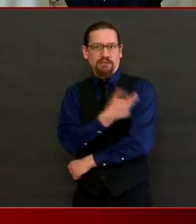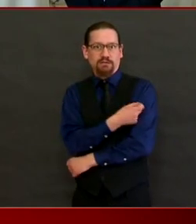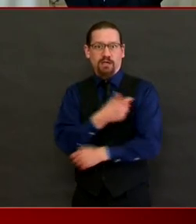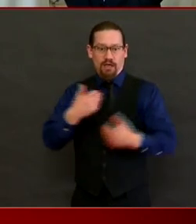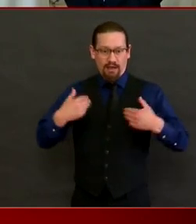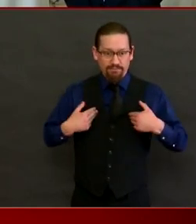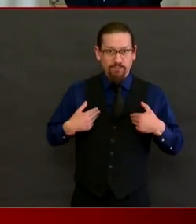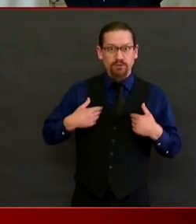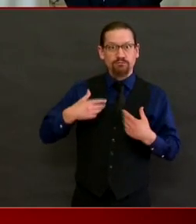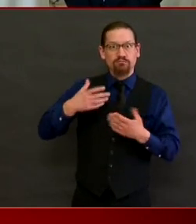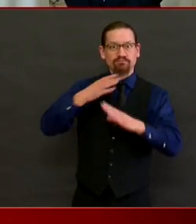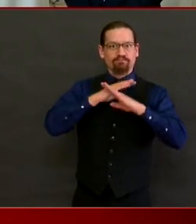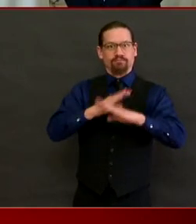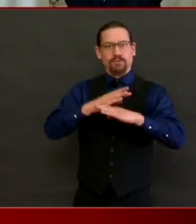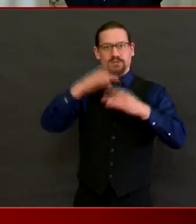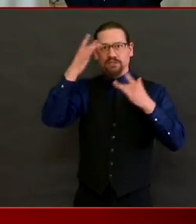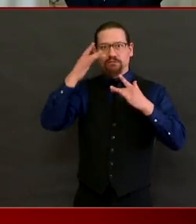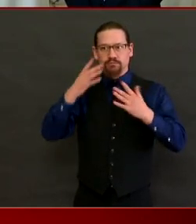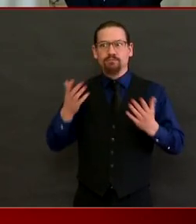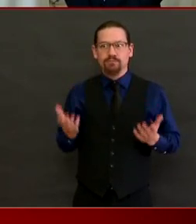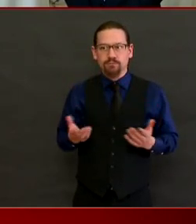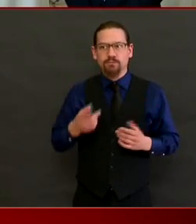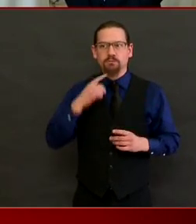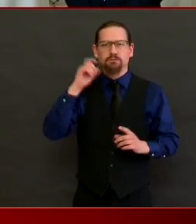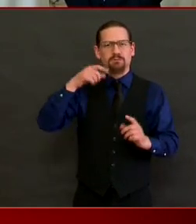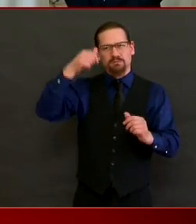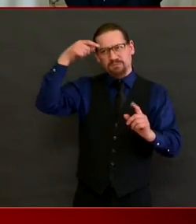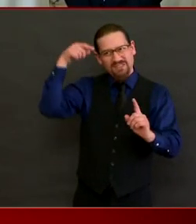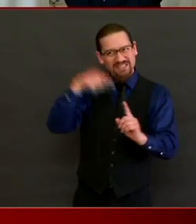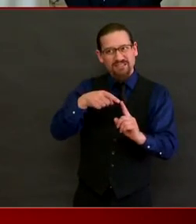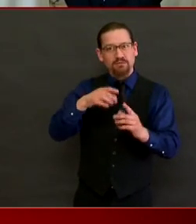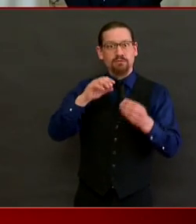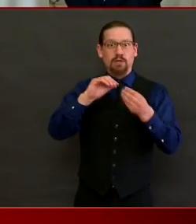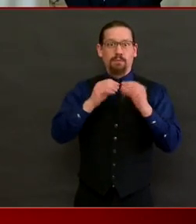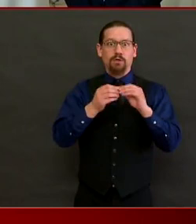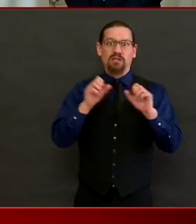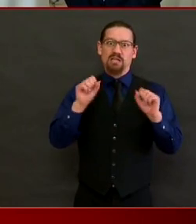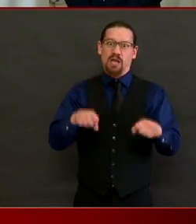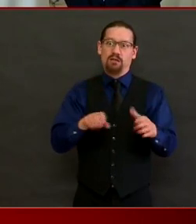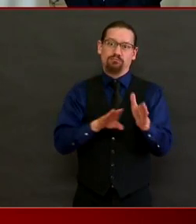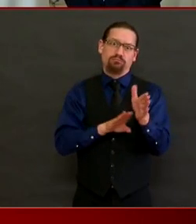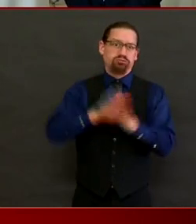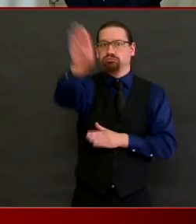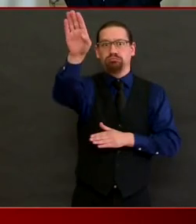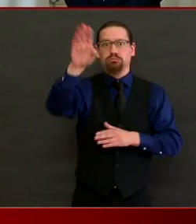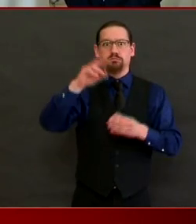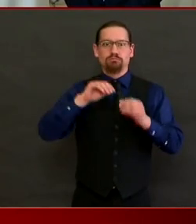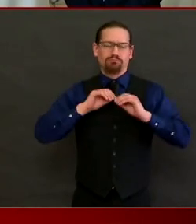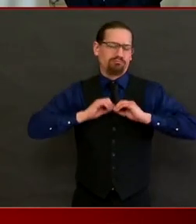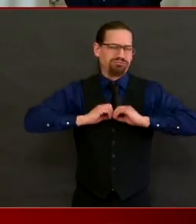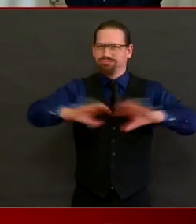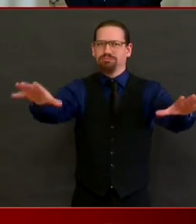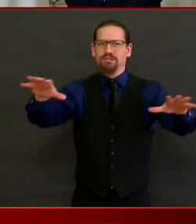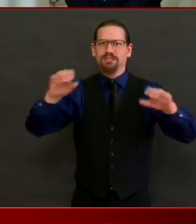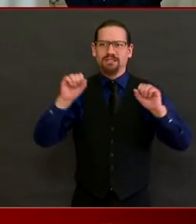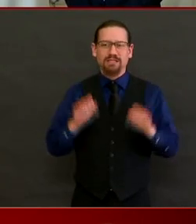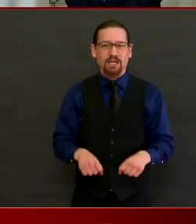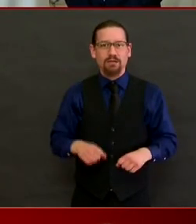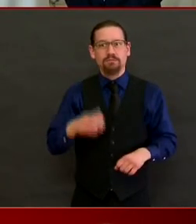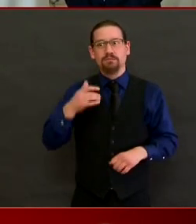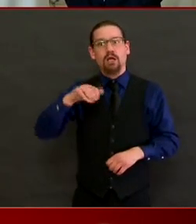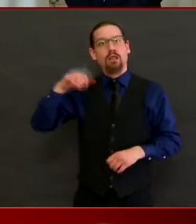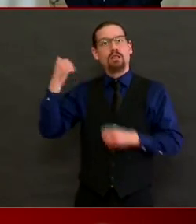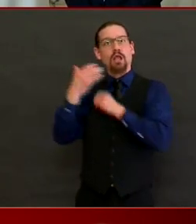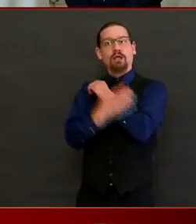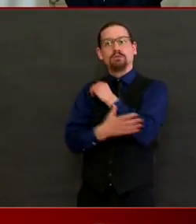be exposed to the reality of another spike. And by the way, see that in other countries that either open too quickly or